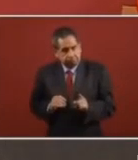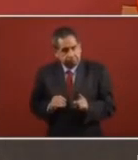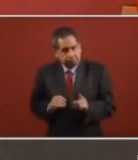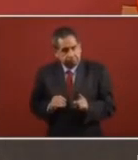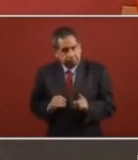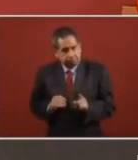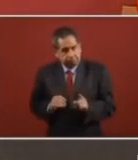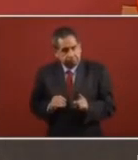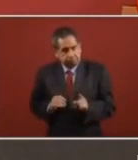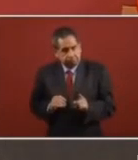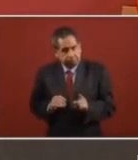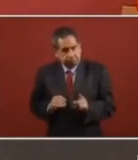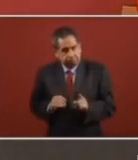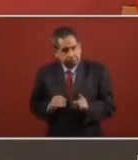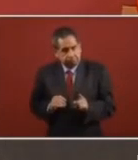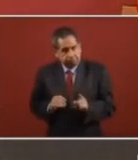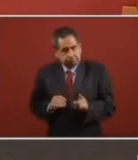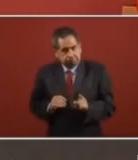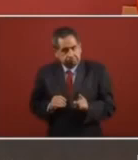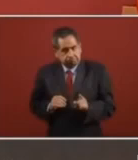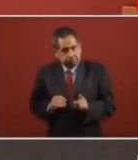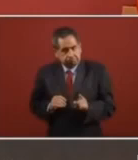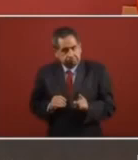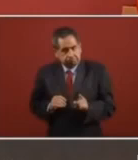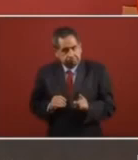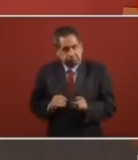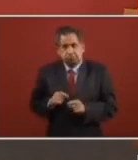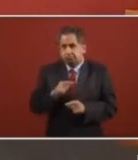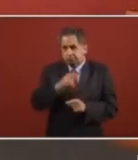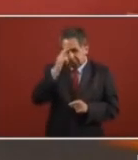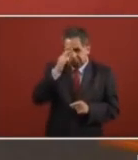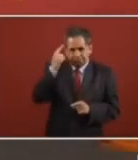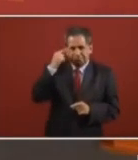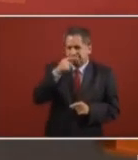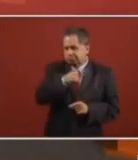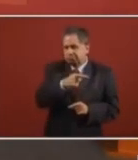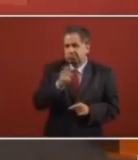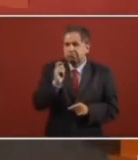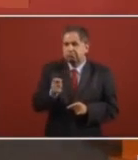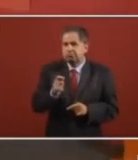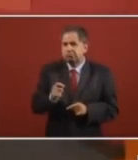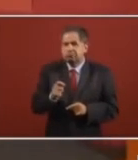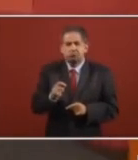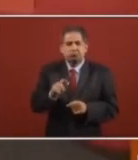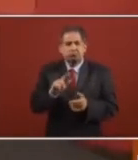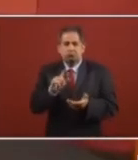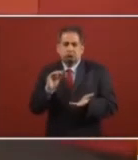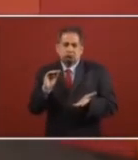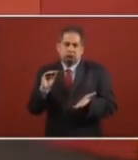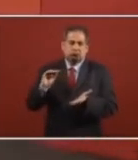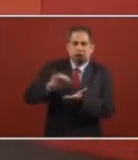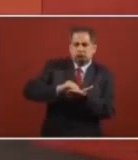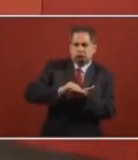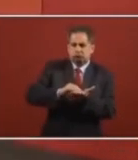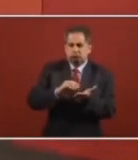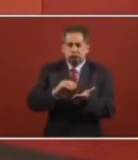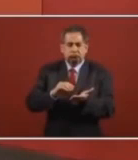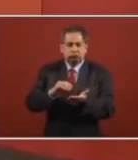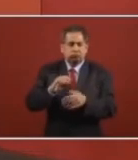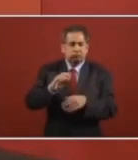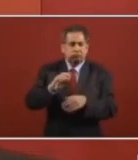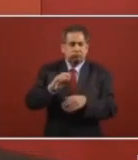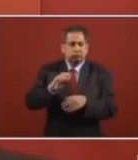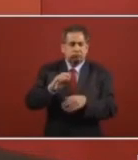how to take a step backwards. De aumentar el precio de los